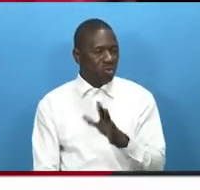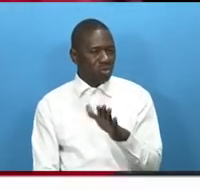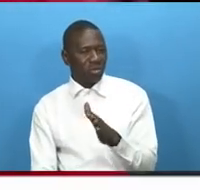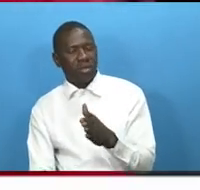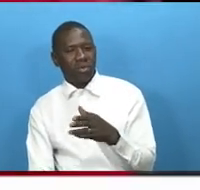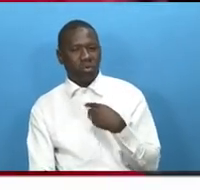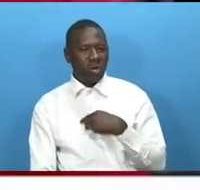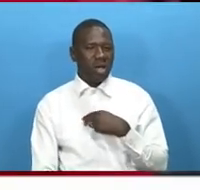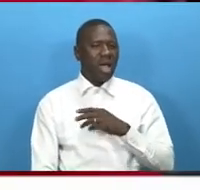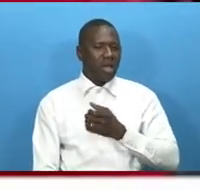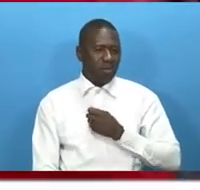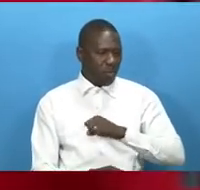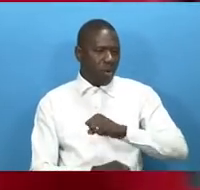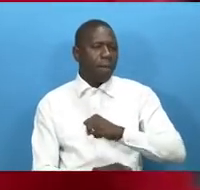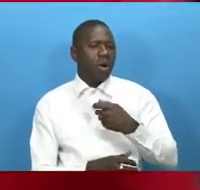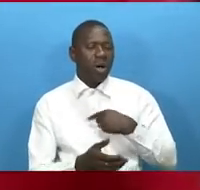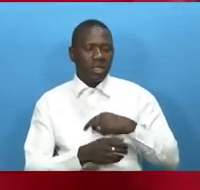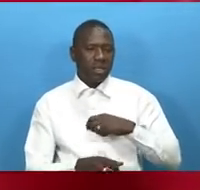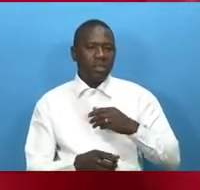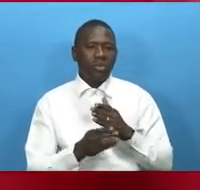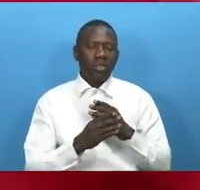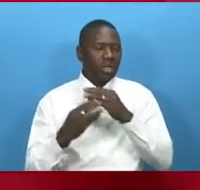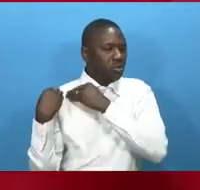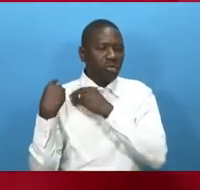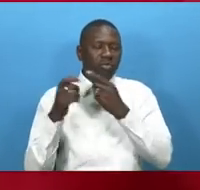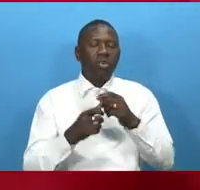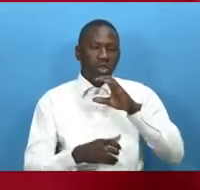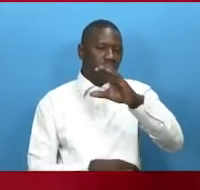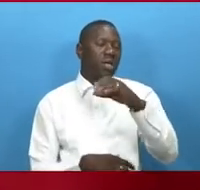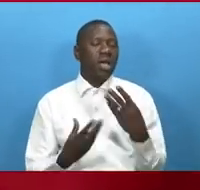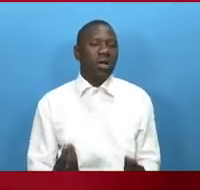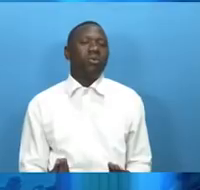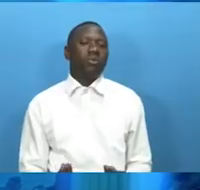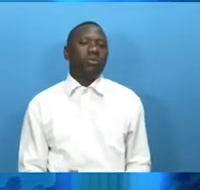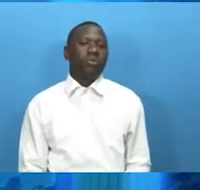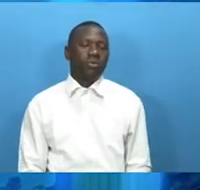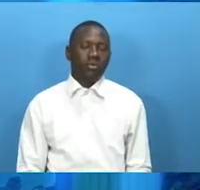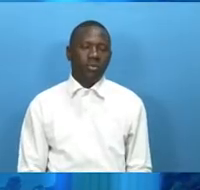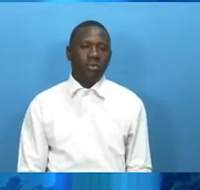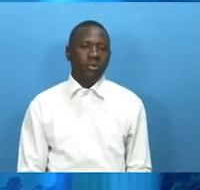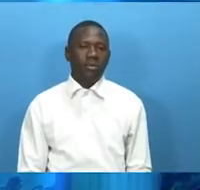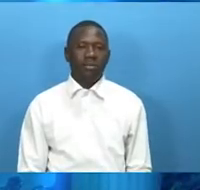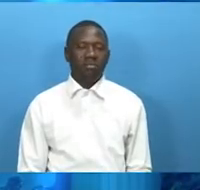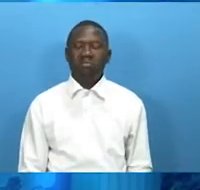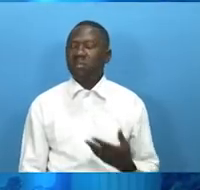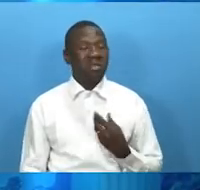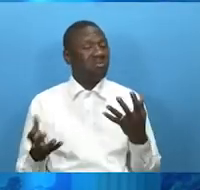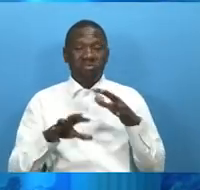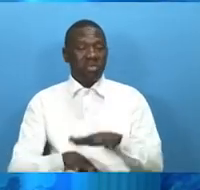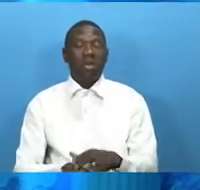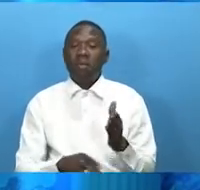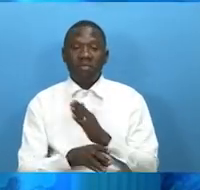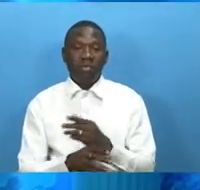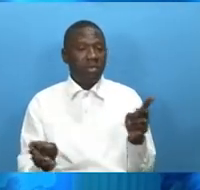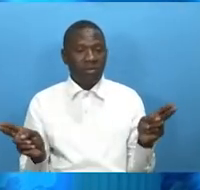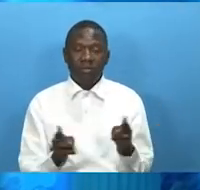privy to the bosom of power and the running of a country. Mahmoud Lamin, CHOE, TV News. Unfortunate. Now, before we end